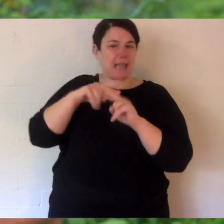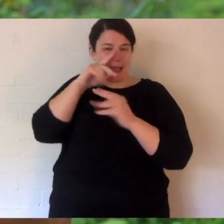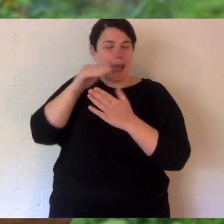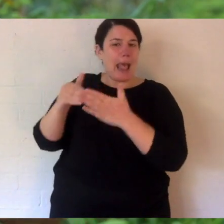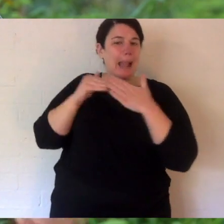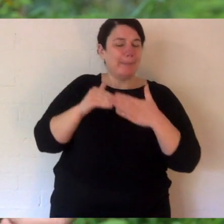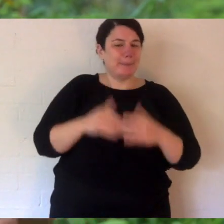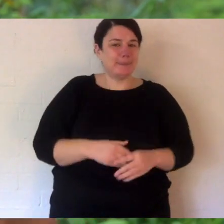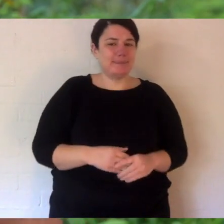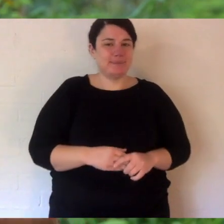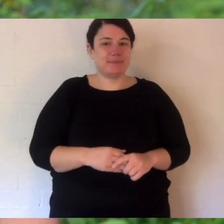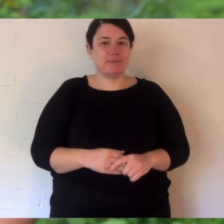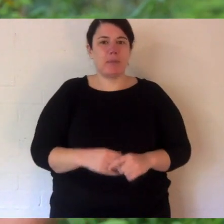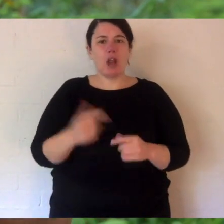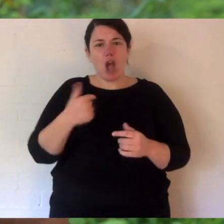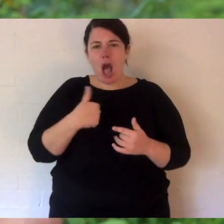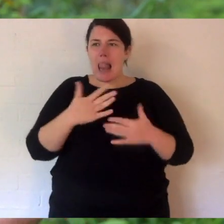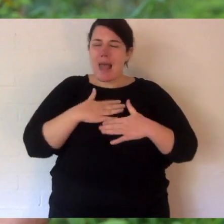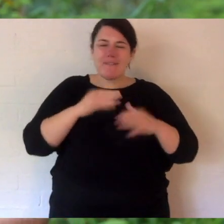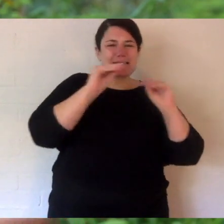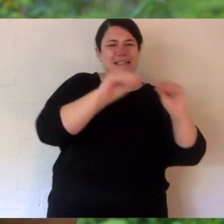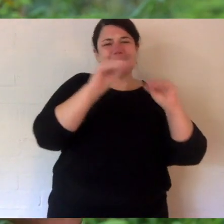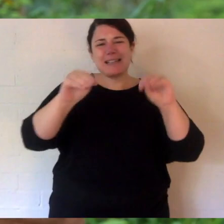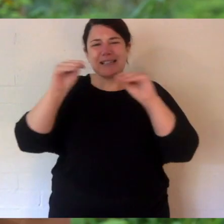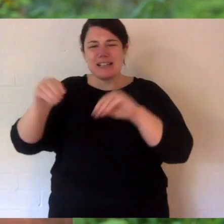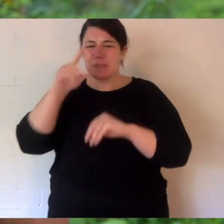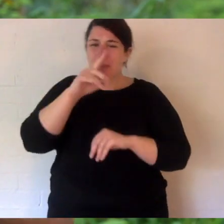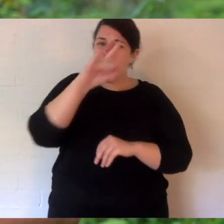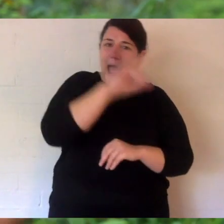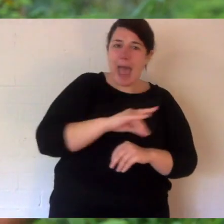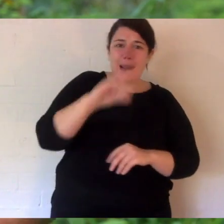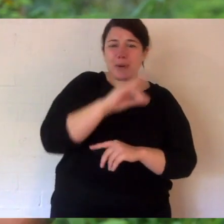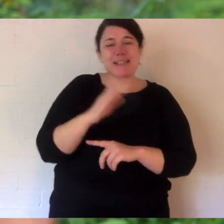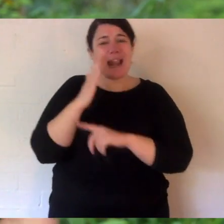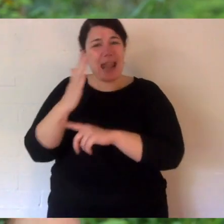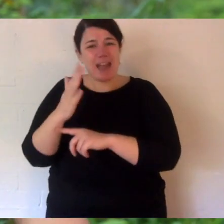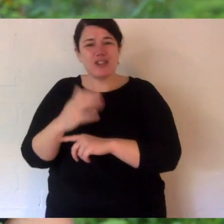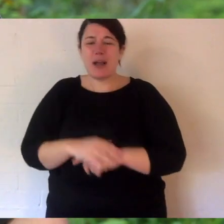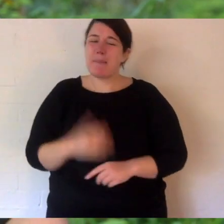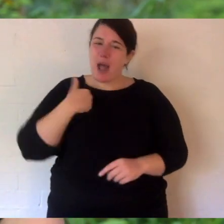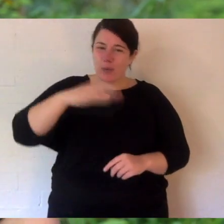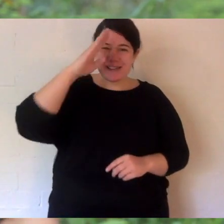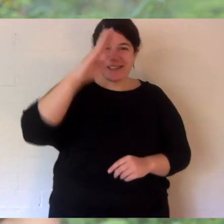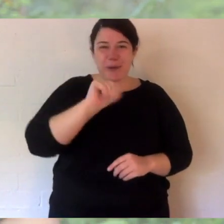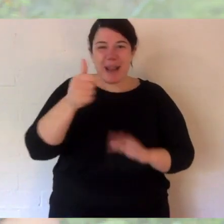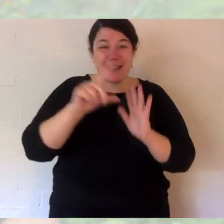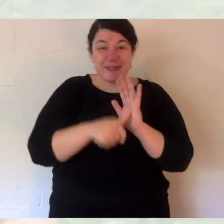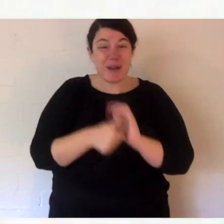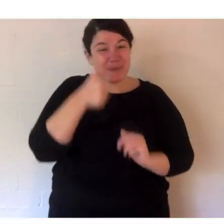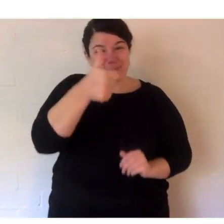This is what I do, connecting people with nature, and that can't stop. I'll see you next time.